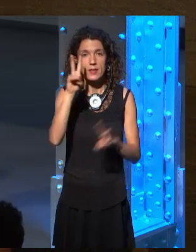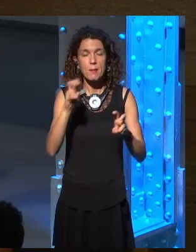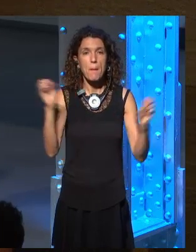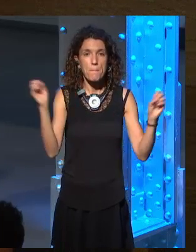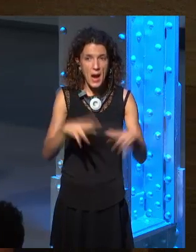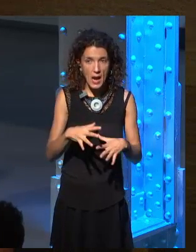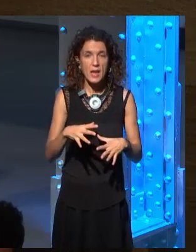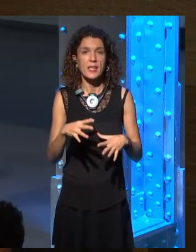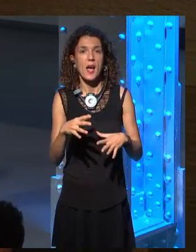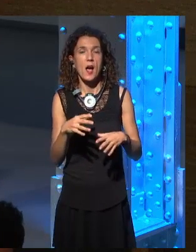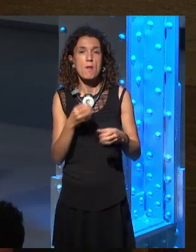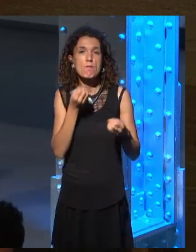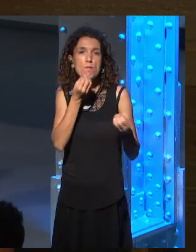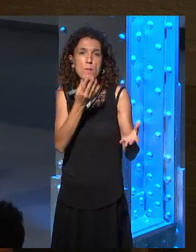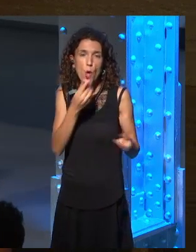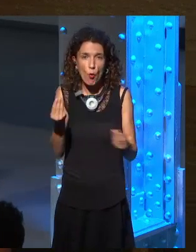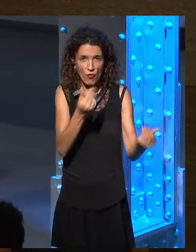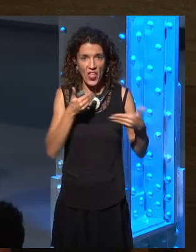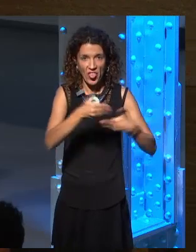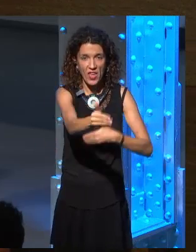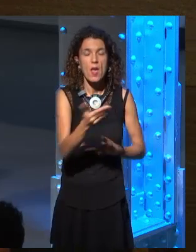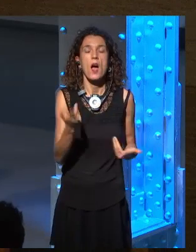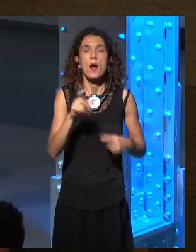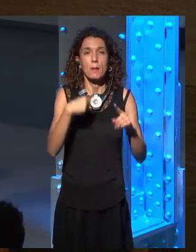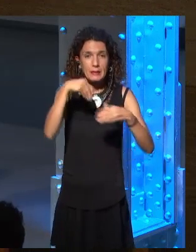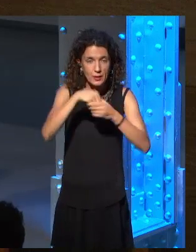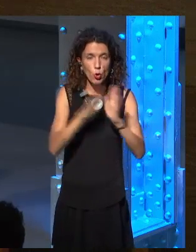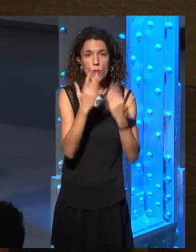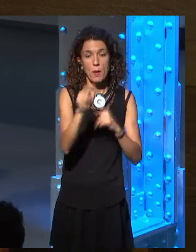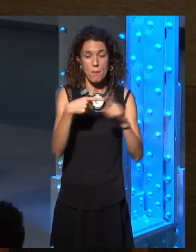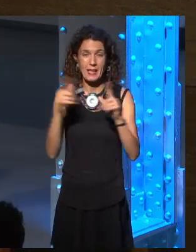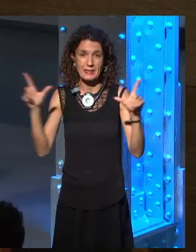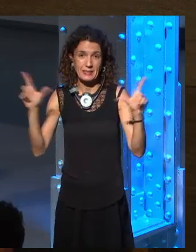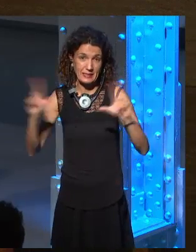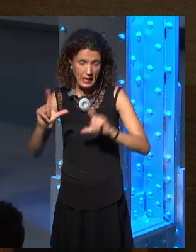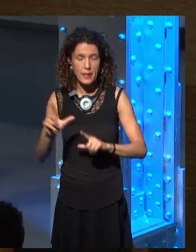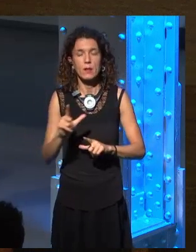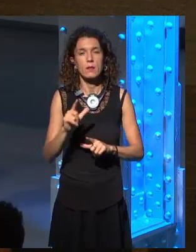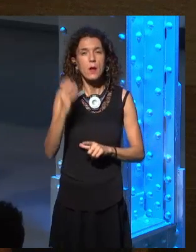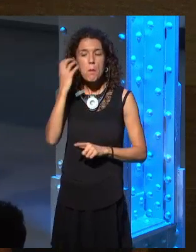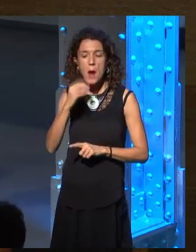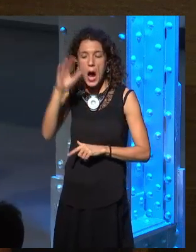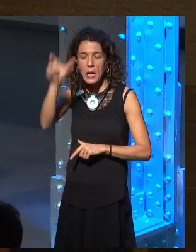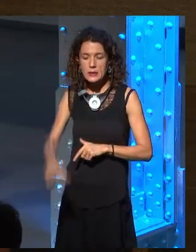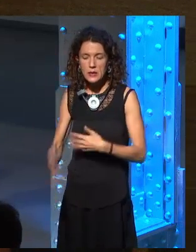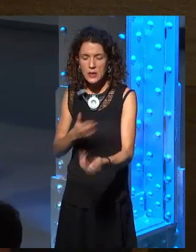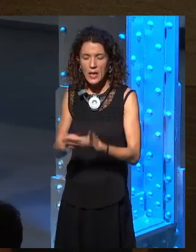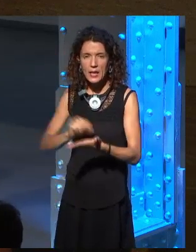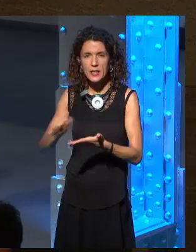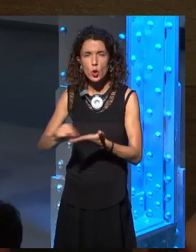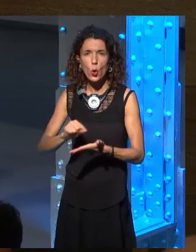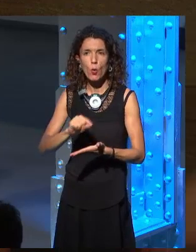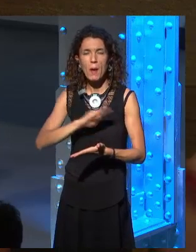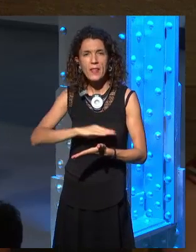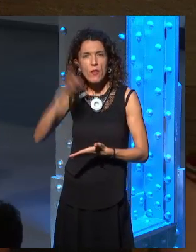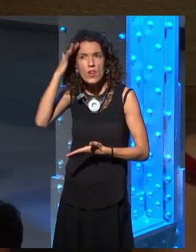him regarding magic, prophecies, everything that appears in the books and on the TV series.